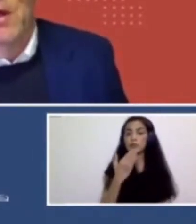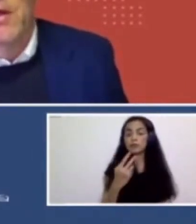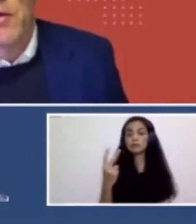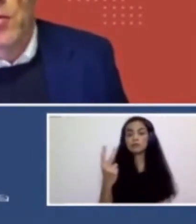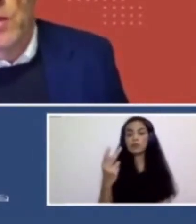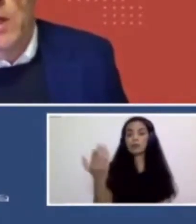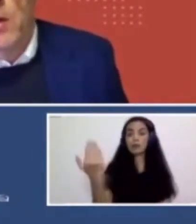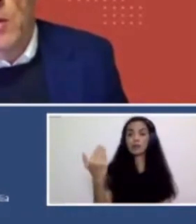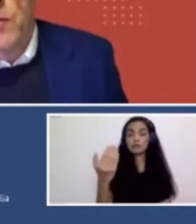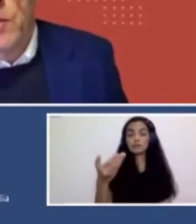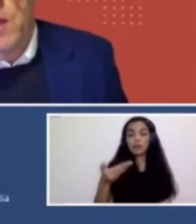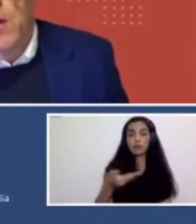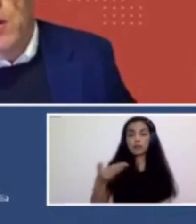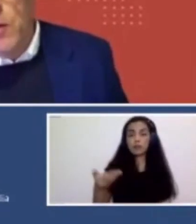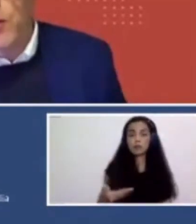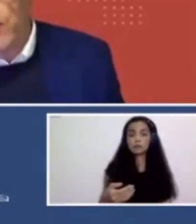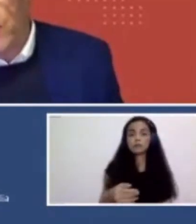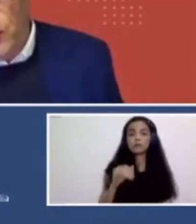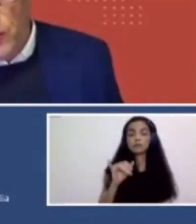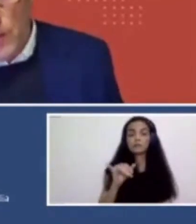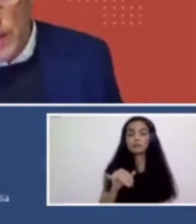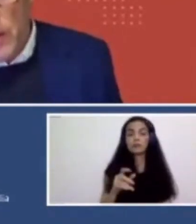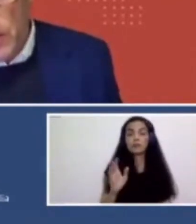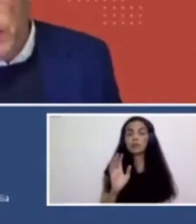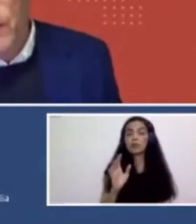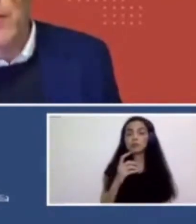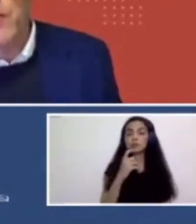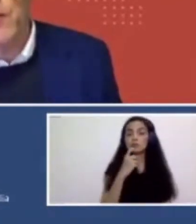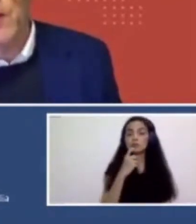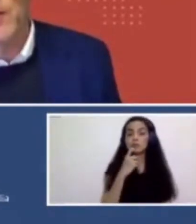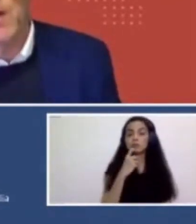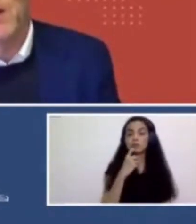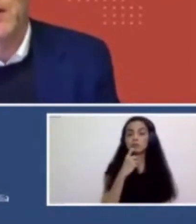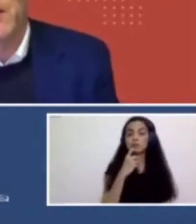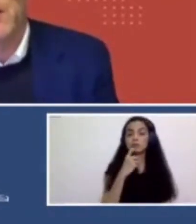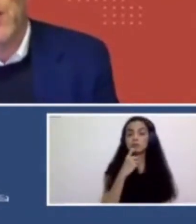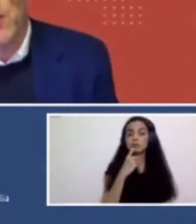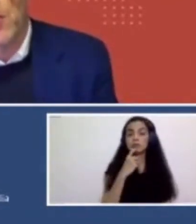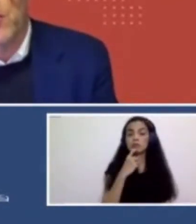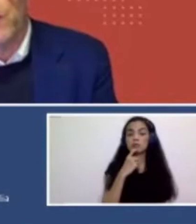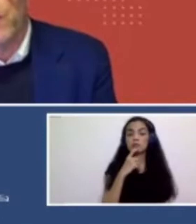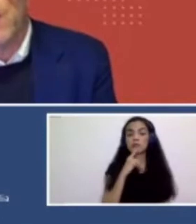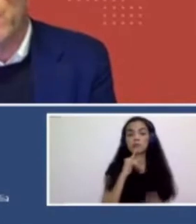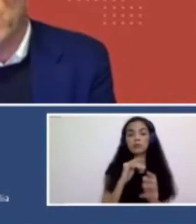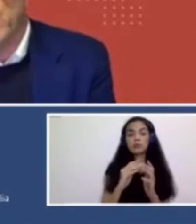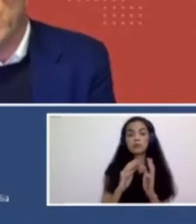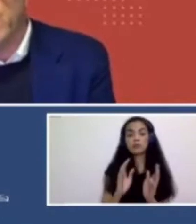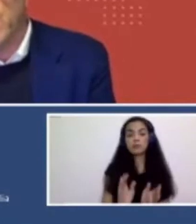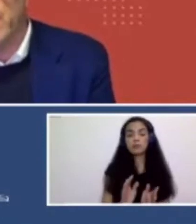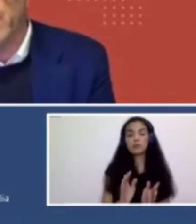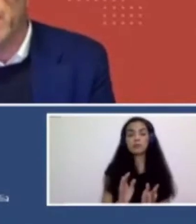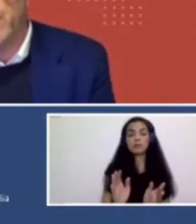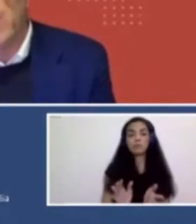Um, yes, we are always reaching out, not just to, I mean, it made sense for us to develop around the kind of cohort